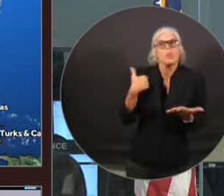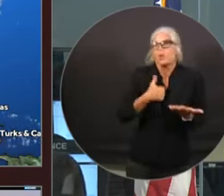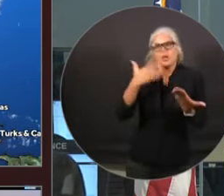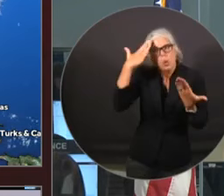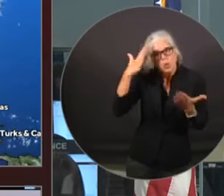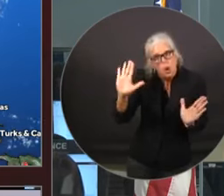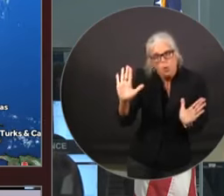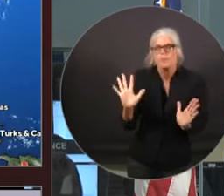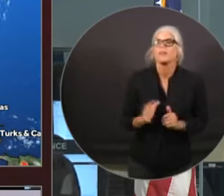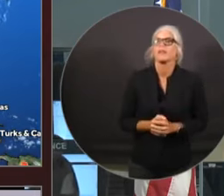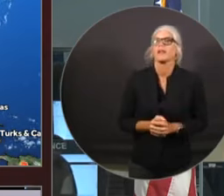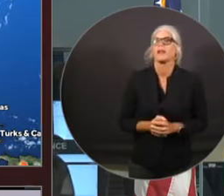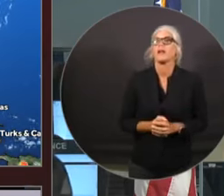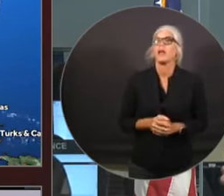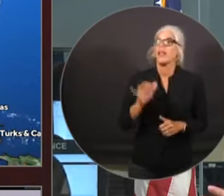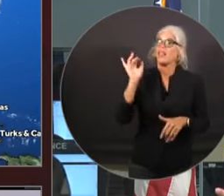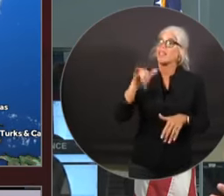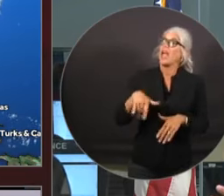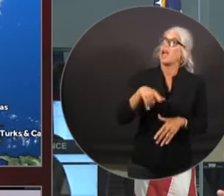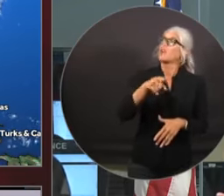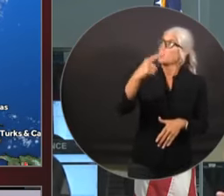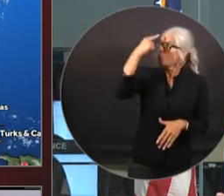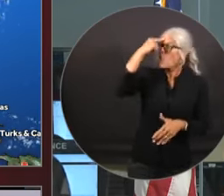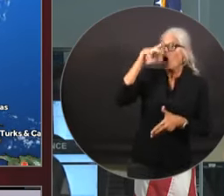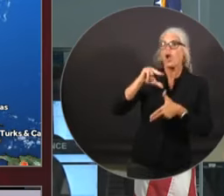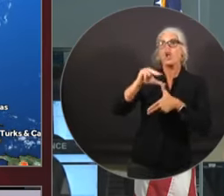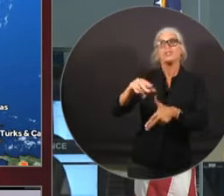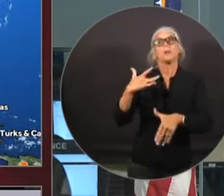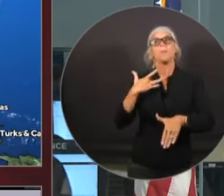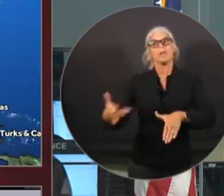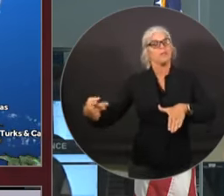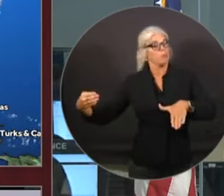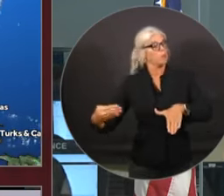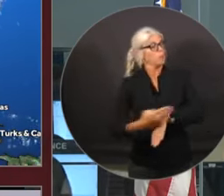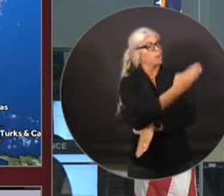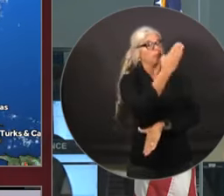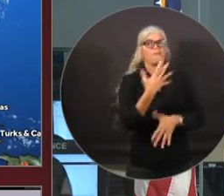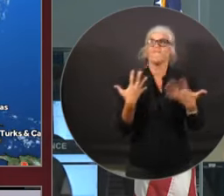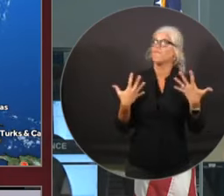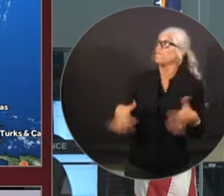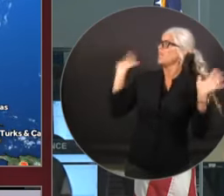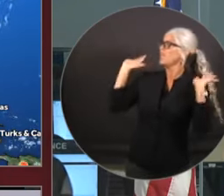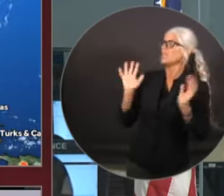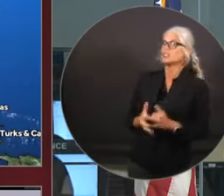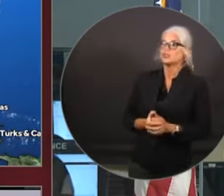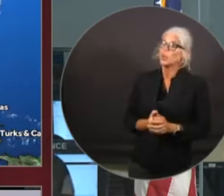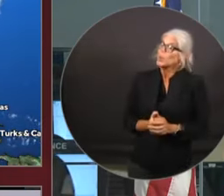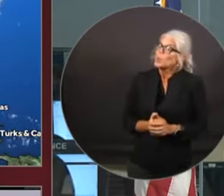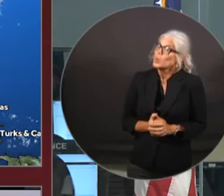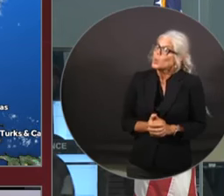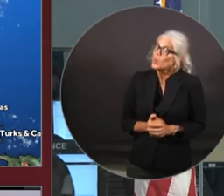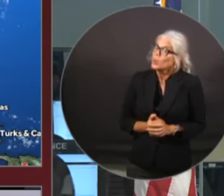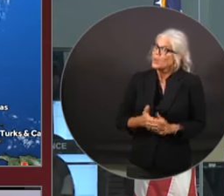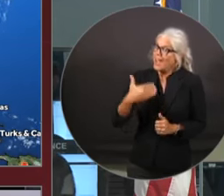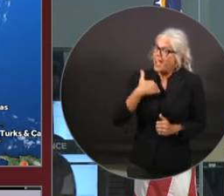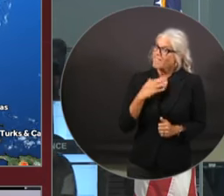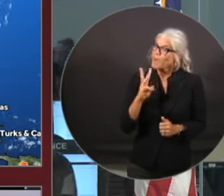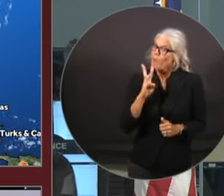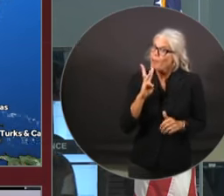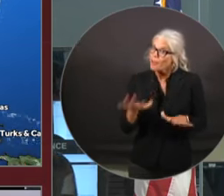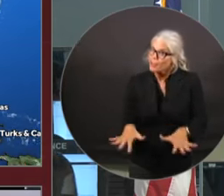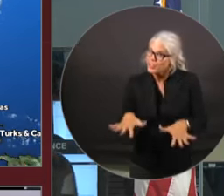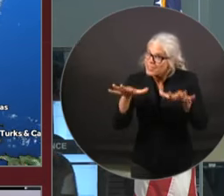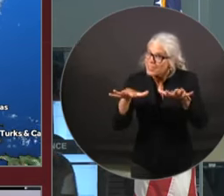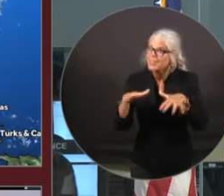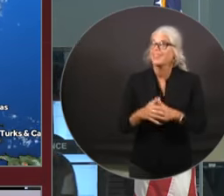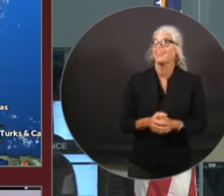something that just passes and then we don't see any effect. You can continue to see flooding and you may even see a rebound of the storm.